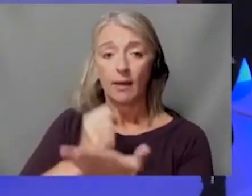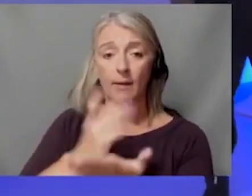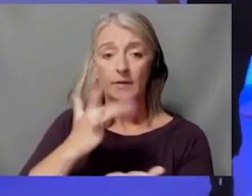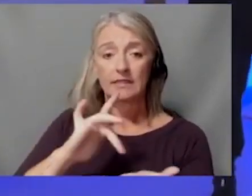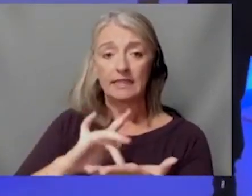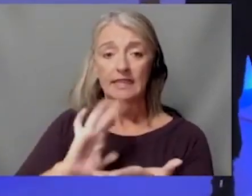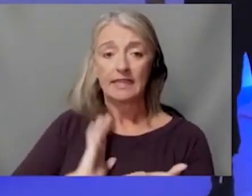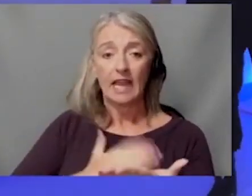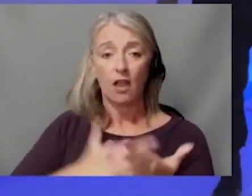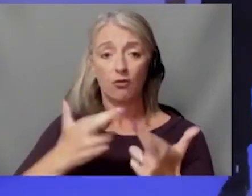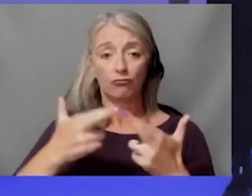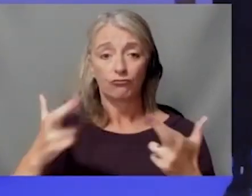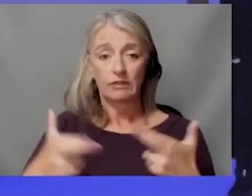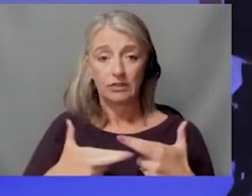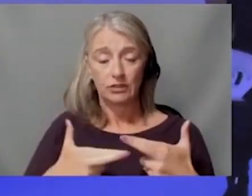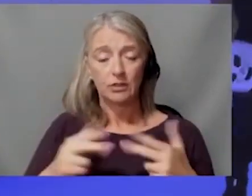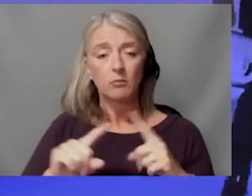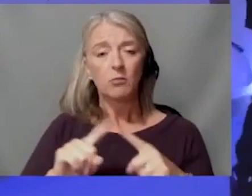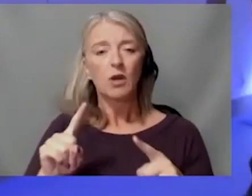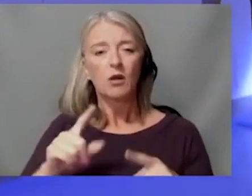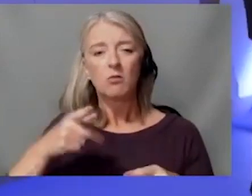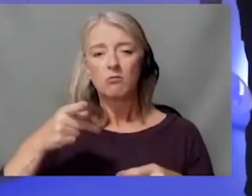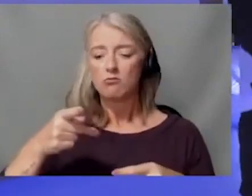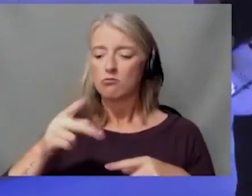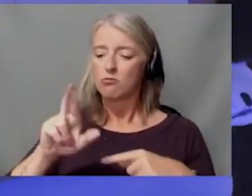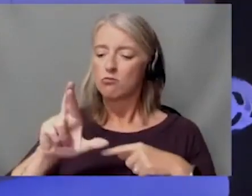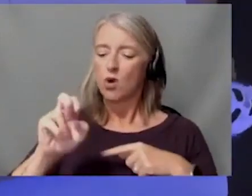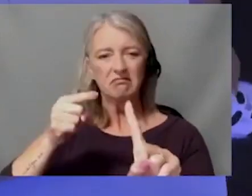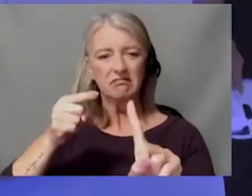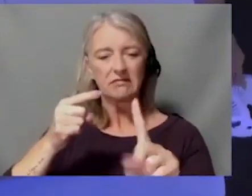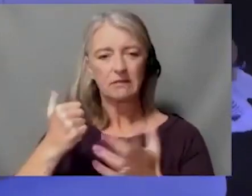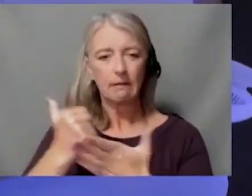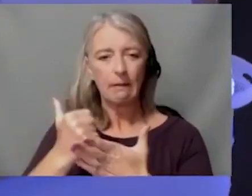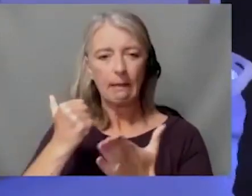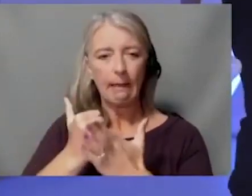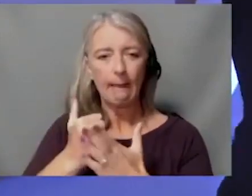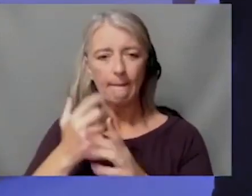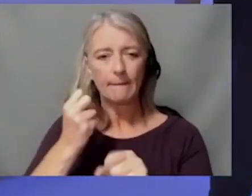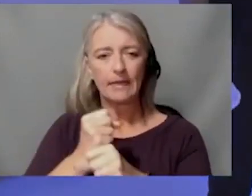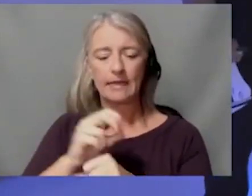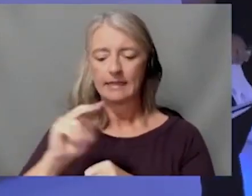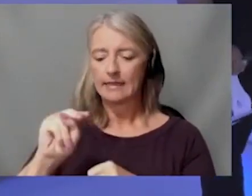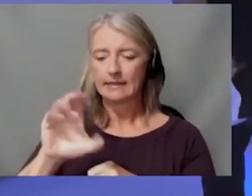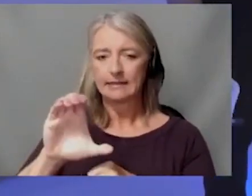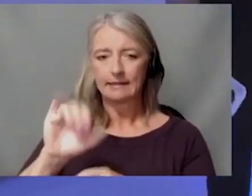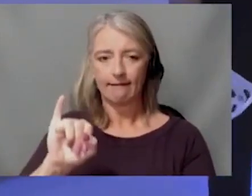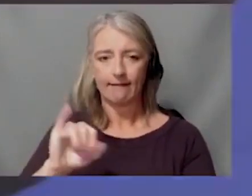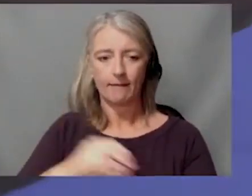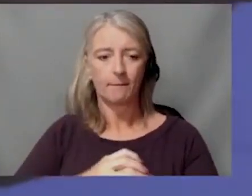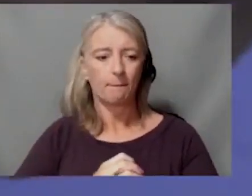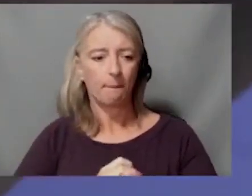proton play in gaining this comprehensive status? I'll start. Sure. So I think